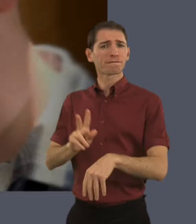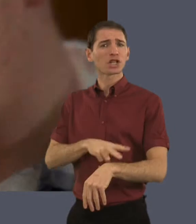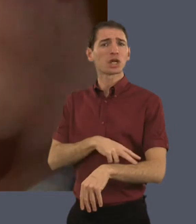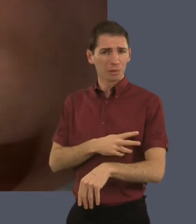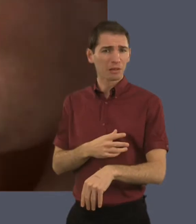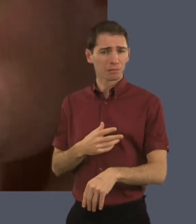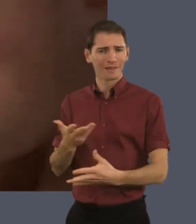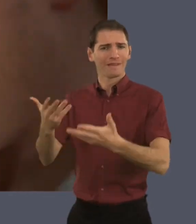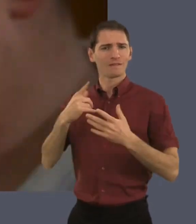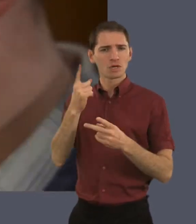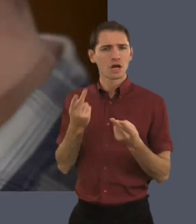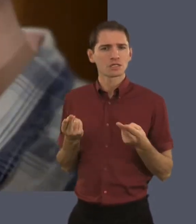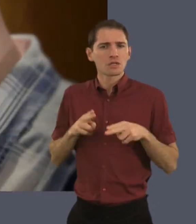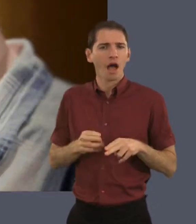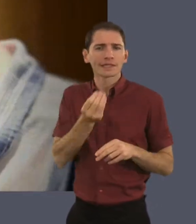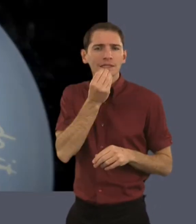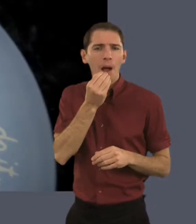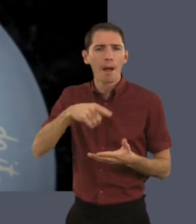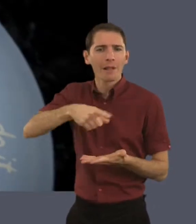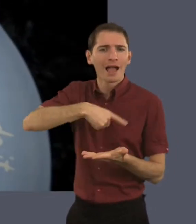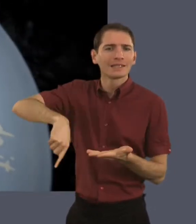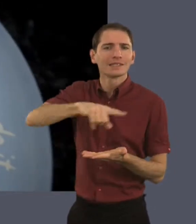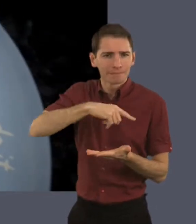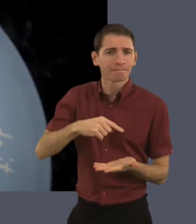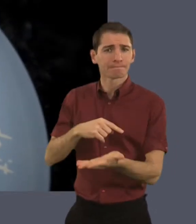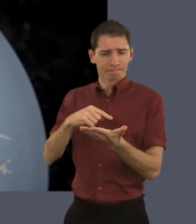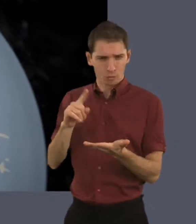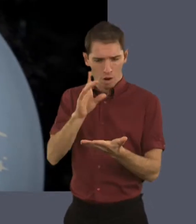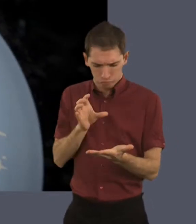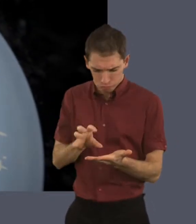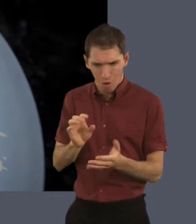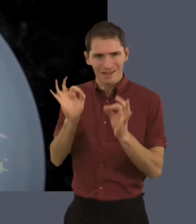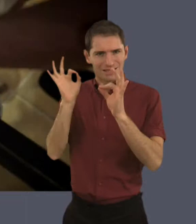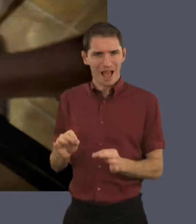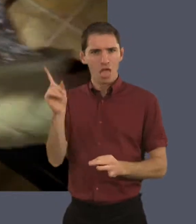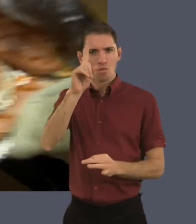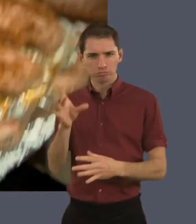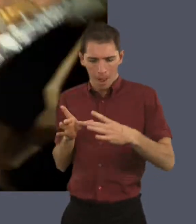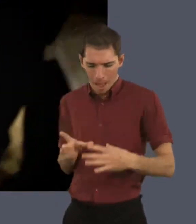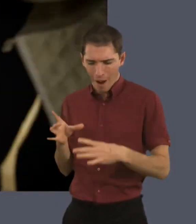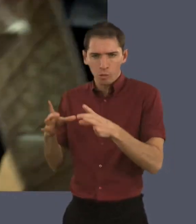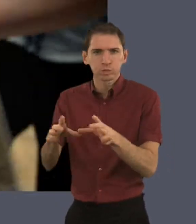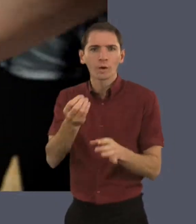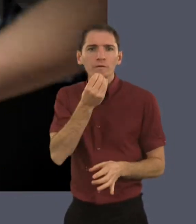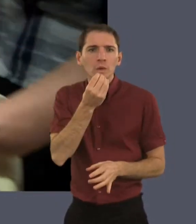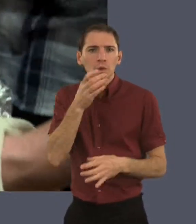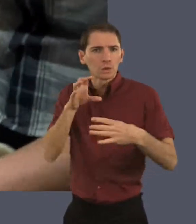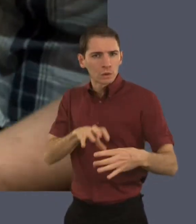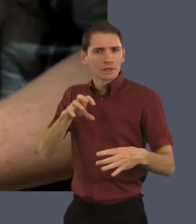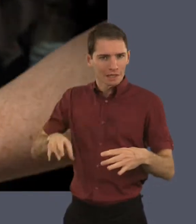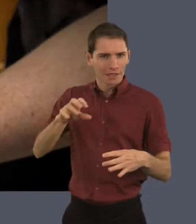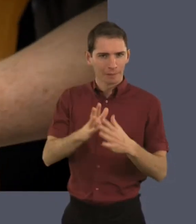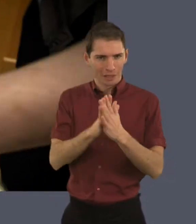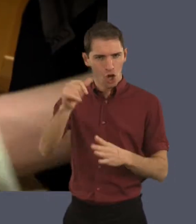fresh veg. Yeah, I've got myself a diet plate, and what it does, it tells you exactly what amount of foods to have in the plate, and it